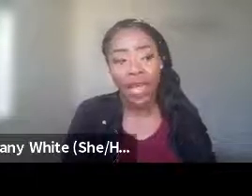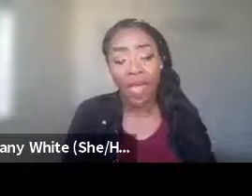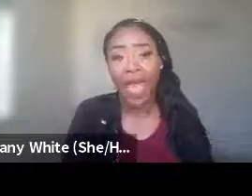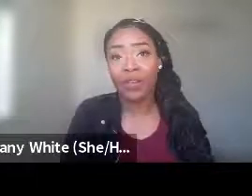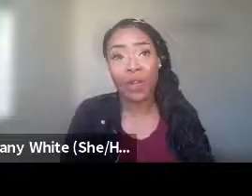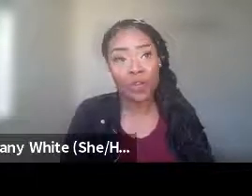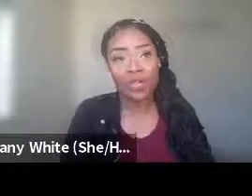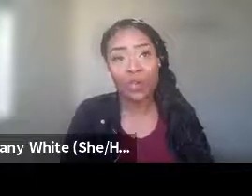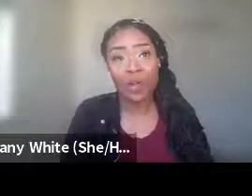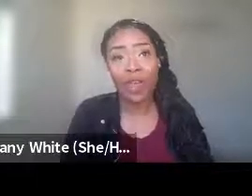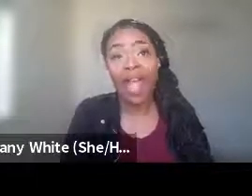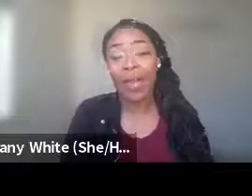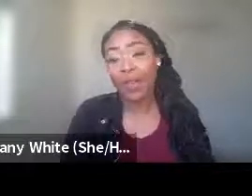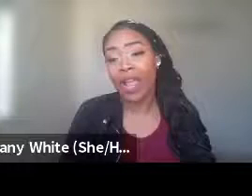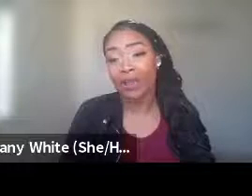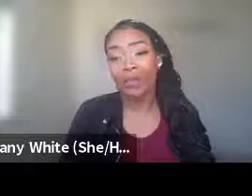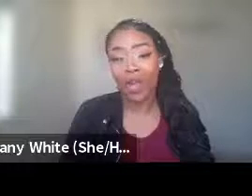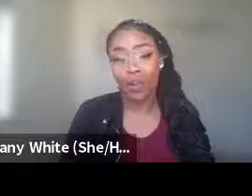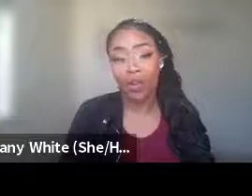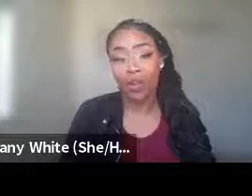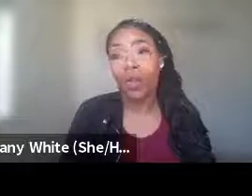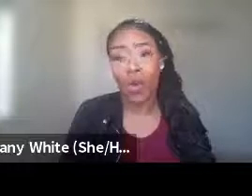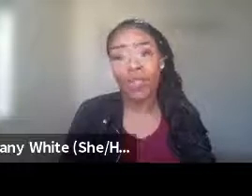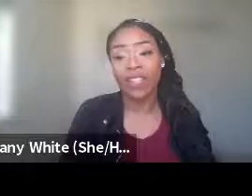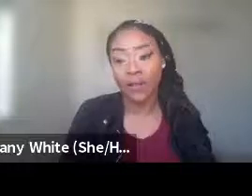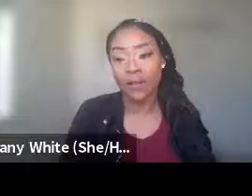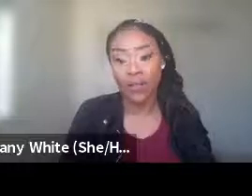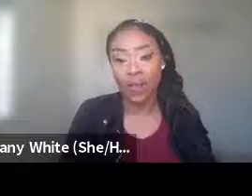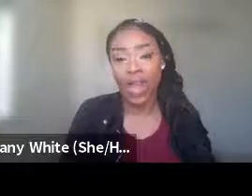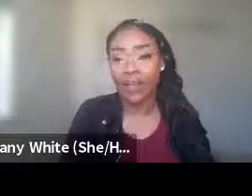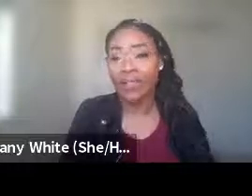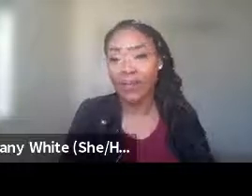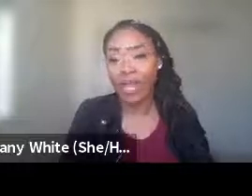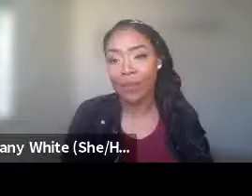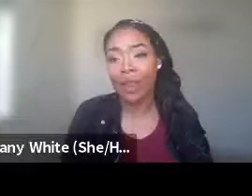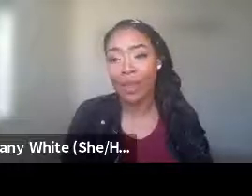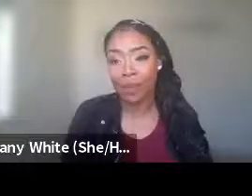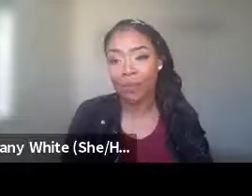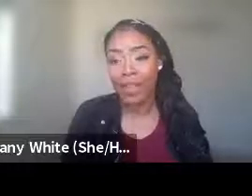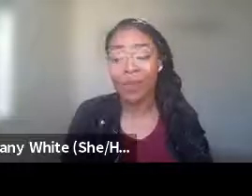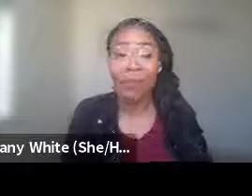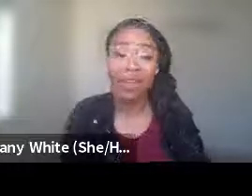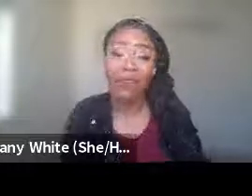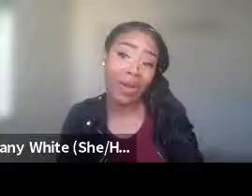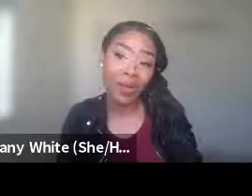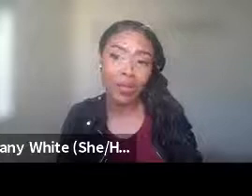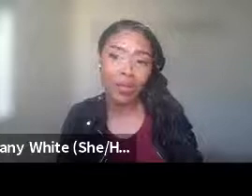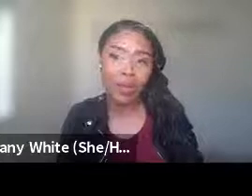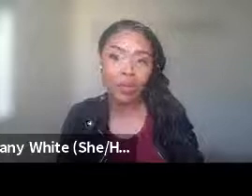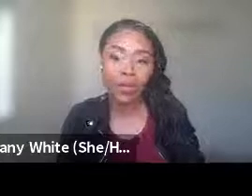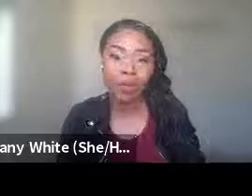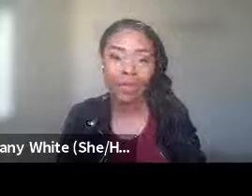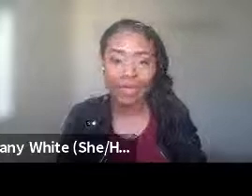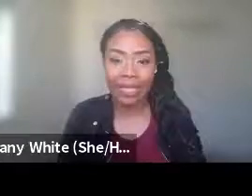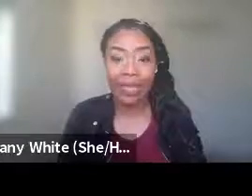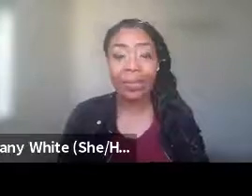at a grocery store, I'm going to have some trouble going to that grocery store every single time that I go. Right. So I might avoid going to